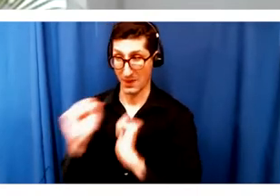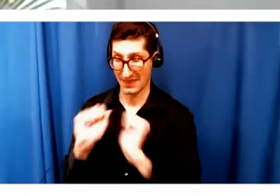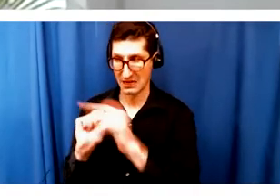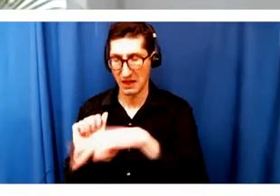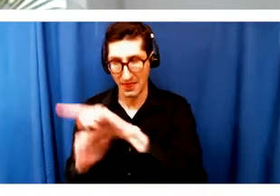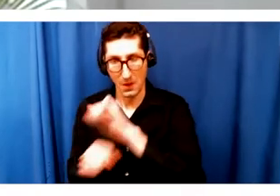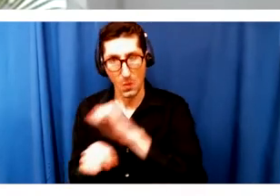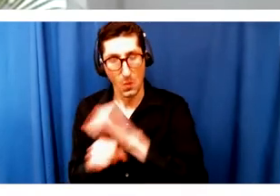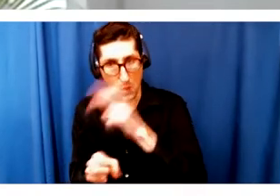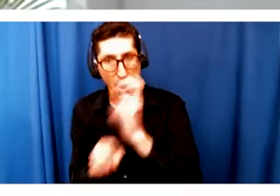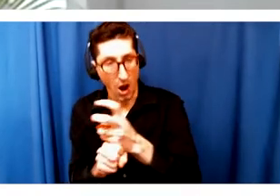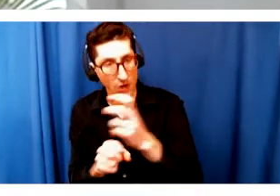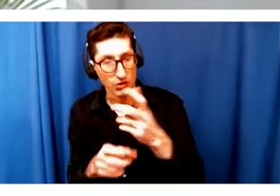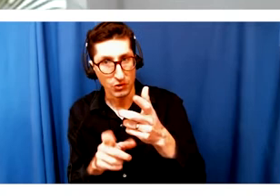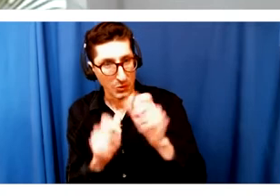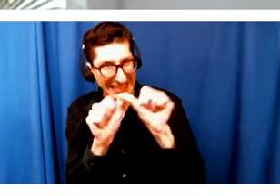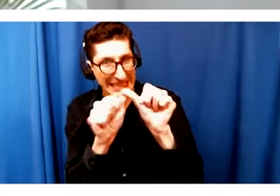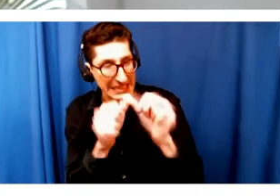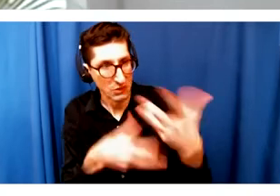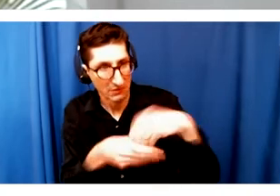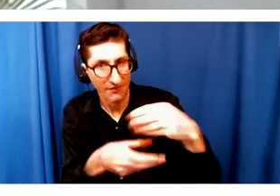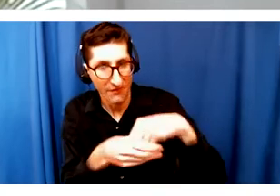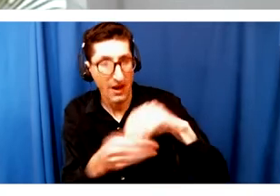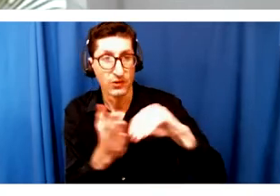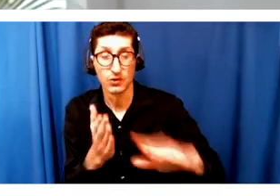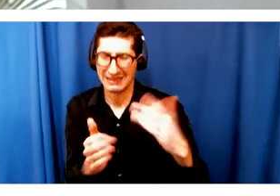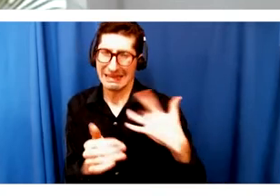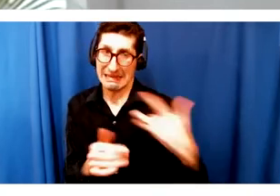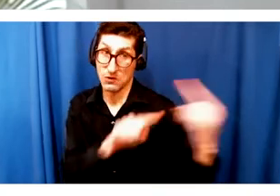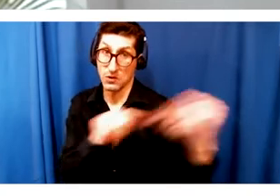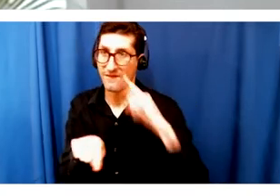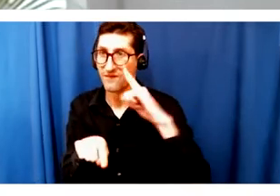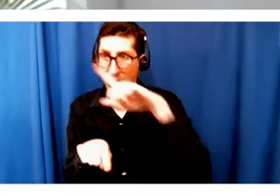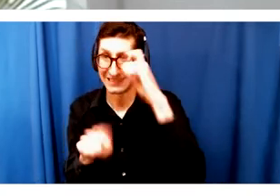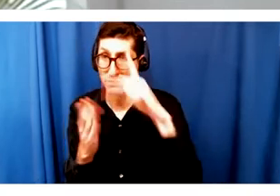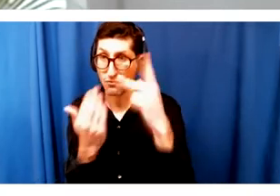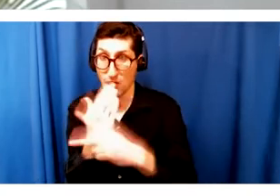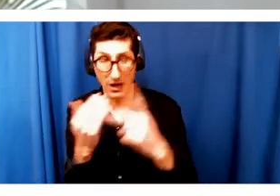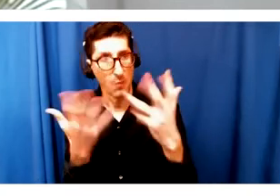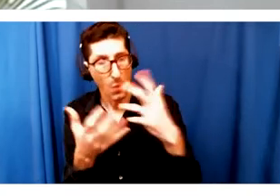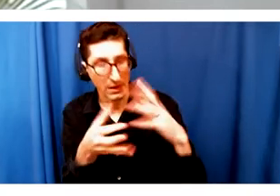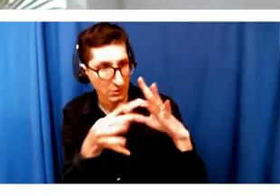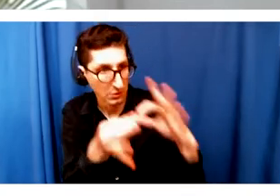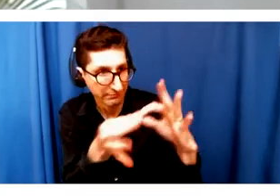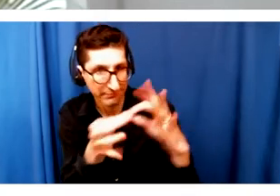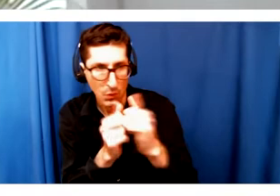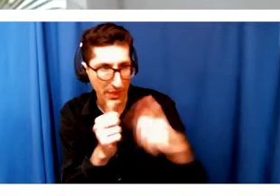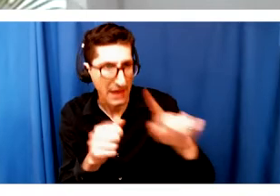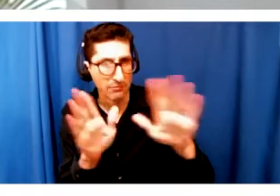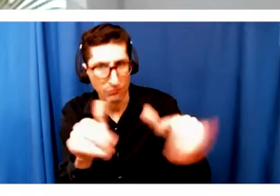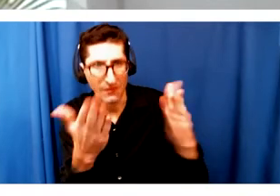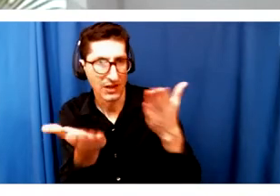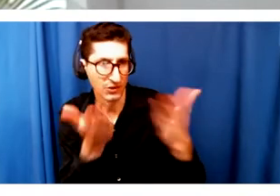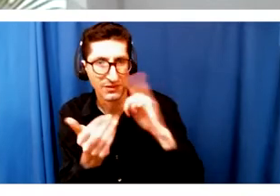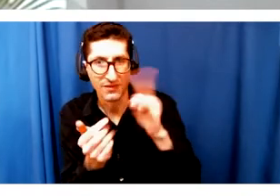engaged with all of the kids that we normally would have seen over our summer camp program to keep them active and involved and are in the process of just putting the